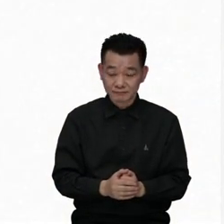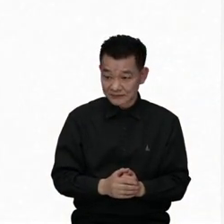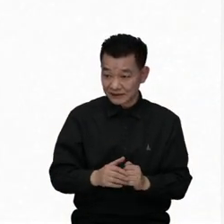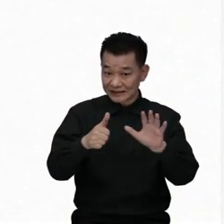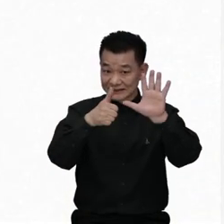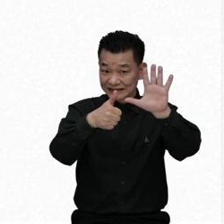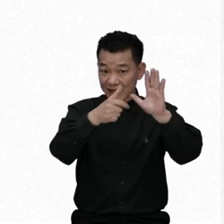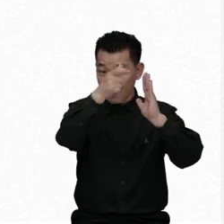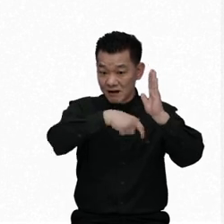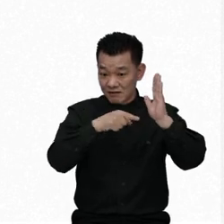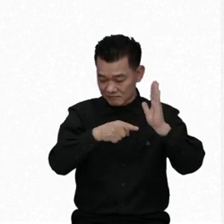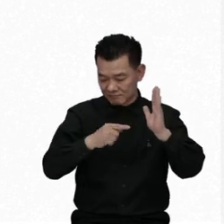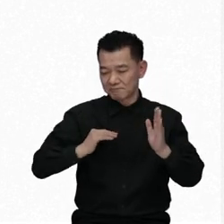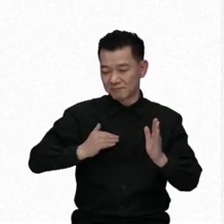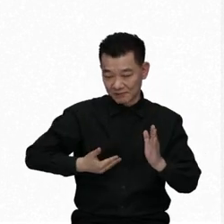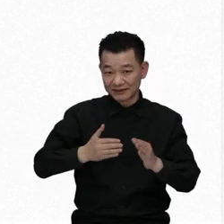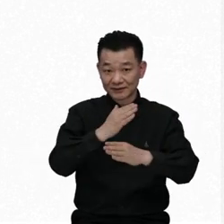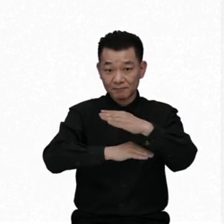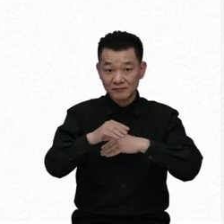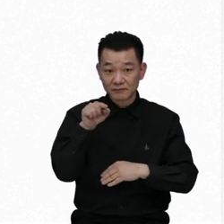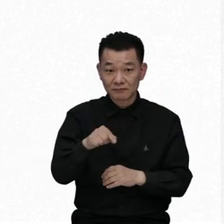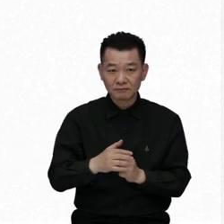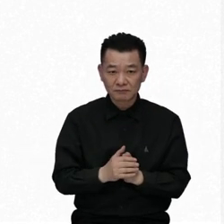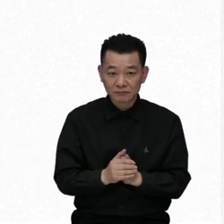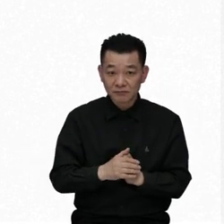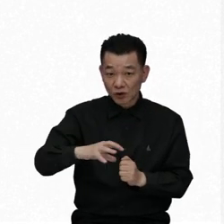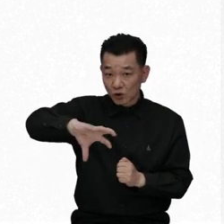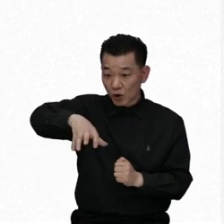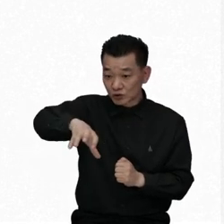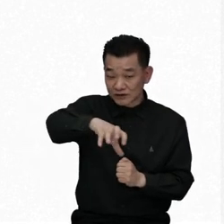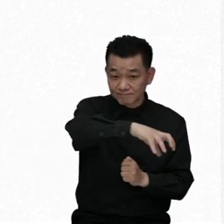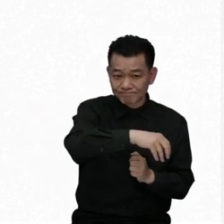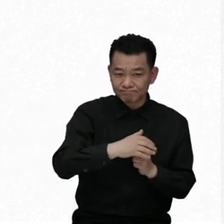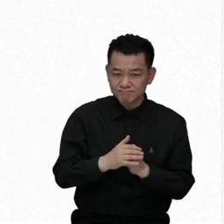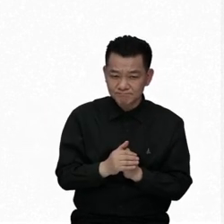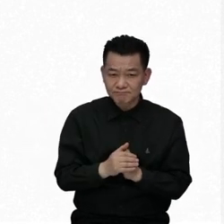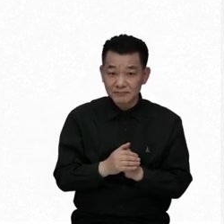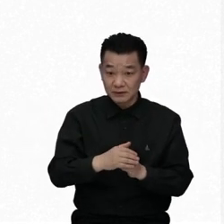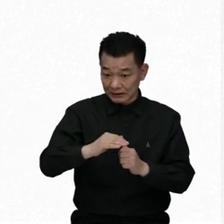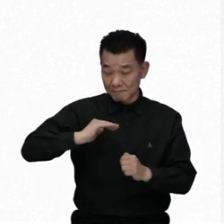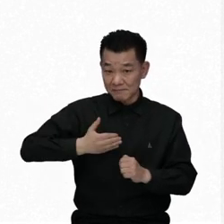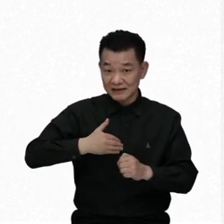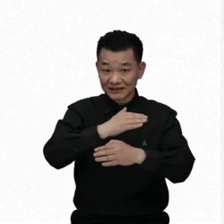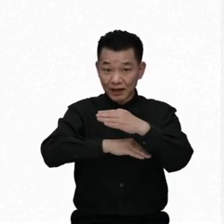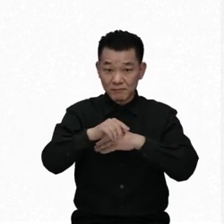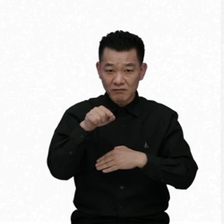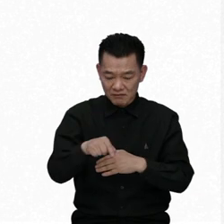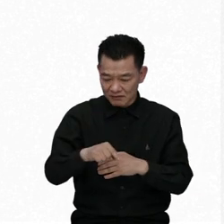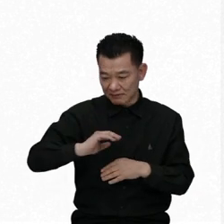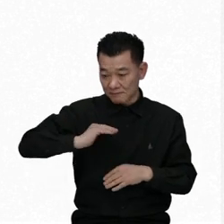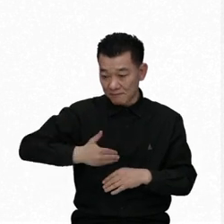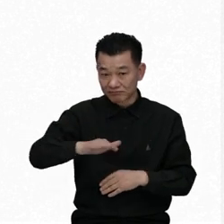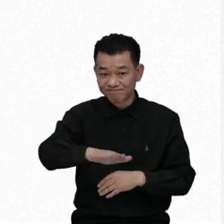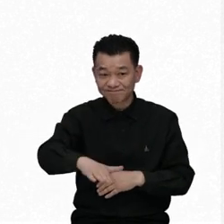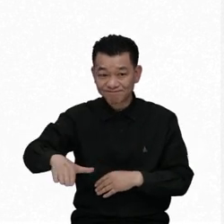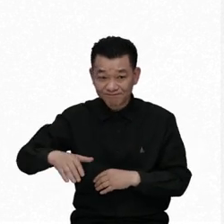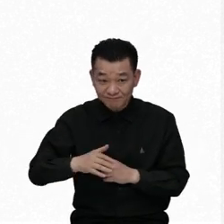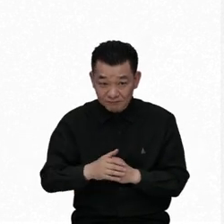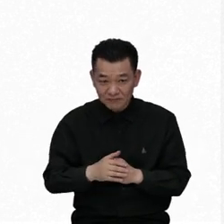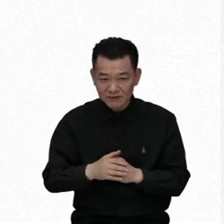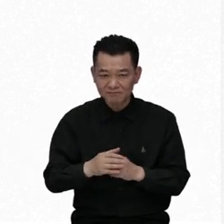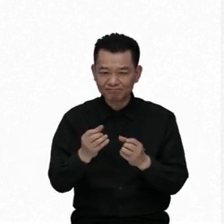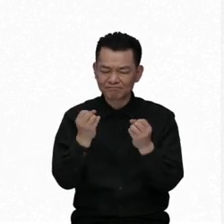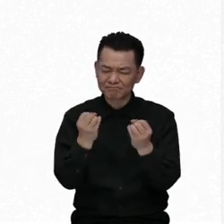Article 6. Women with disabilities states parties recognize that women and girls with disabilities